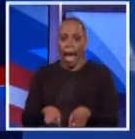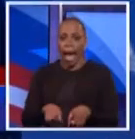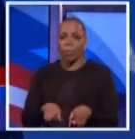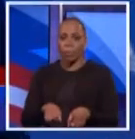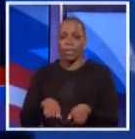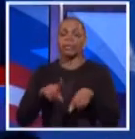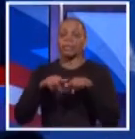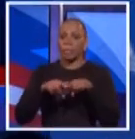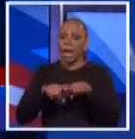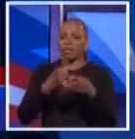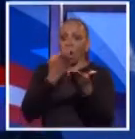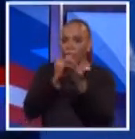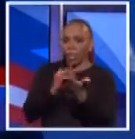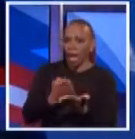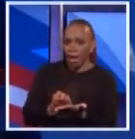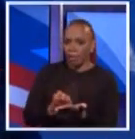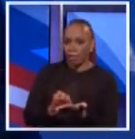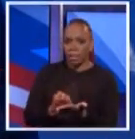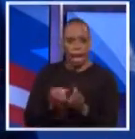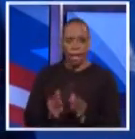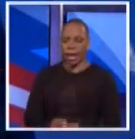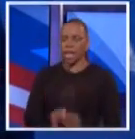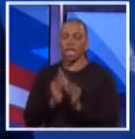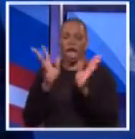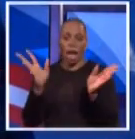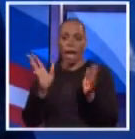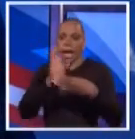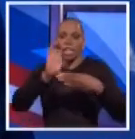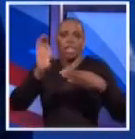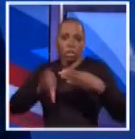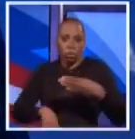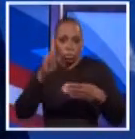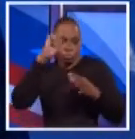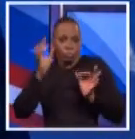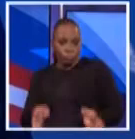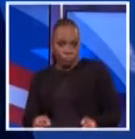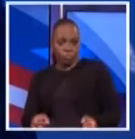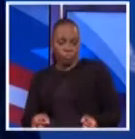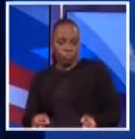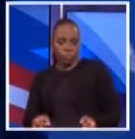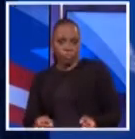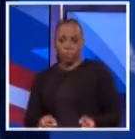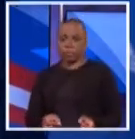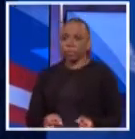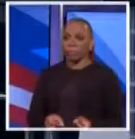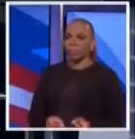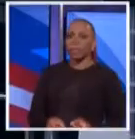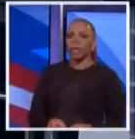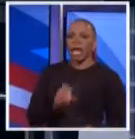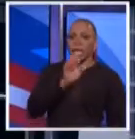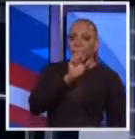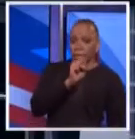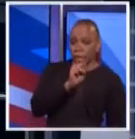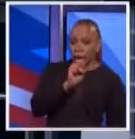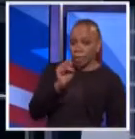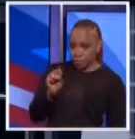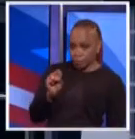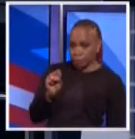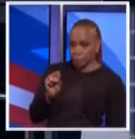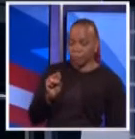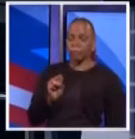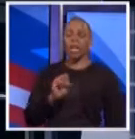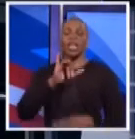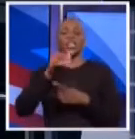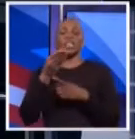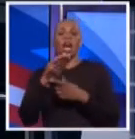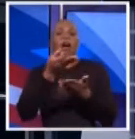examination of the evidence. And I think that speaks for itself, and that is the conclusion they reached. Mr. Stringer, would you like to rebut that? The job of